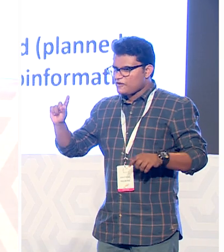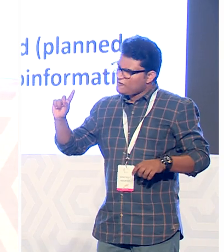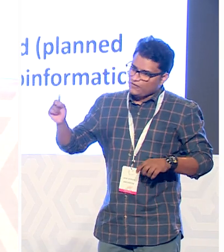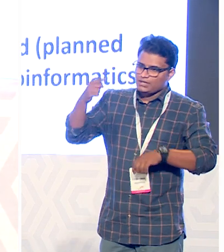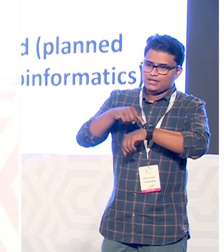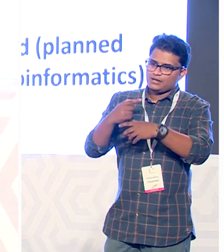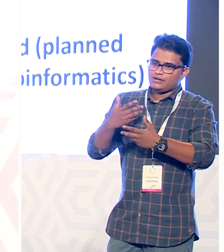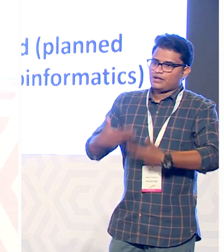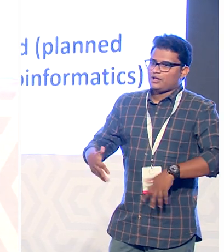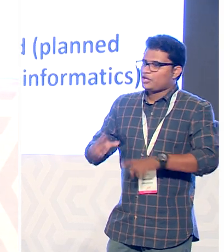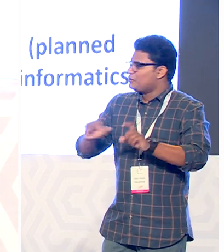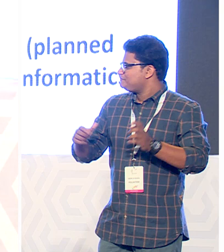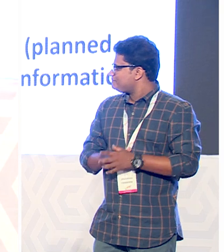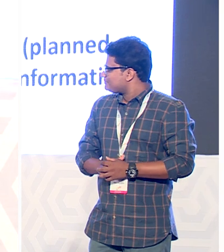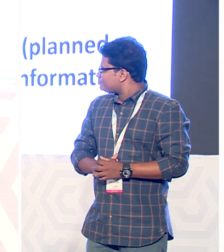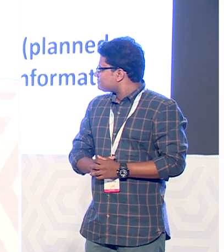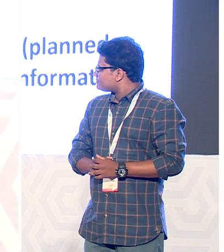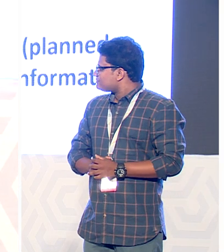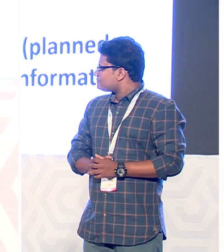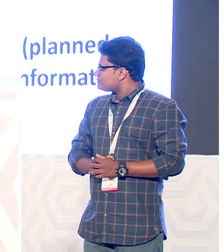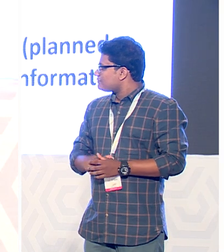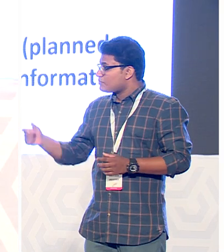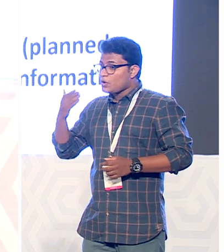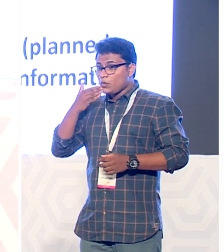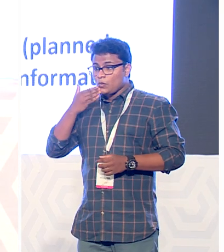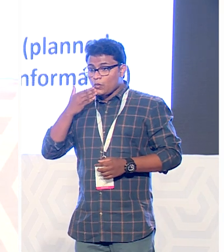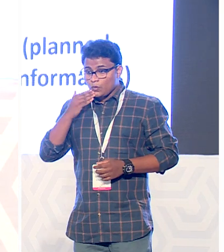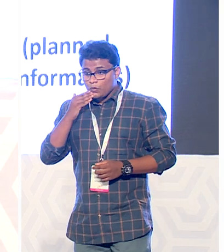when I cleared